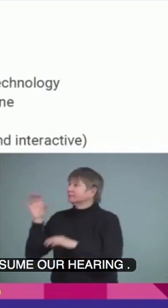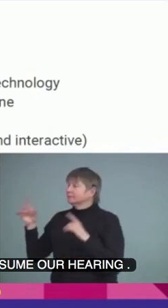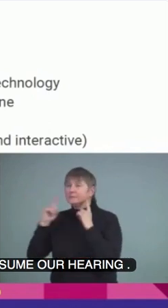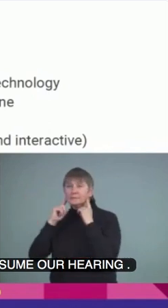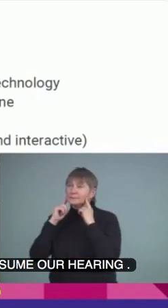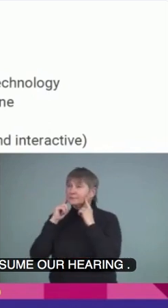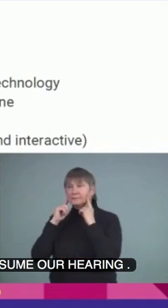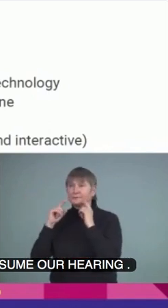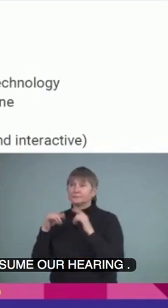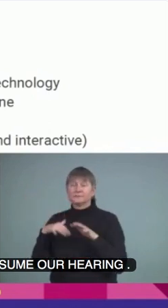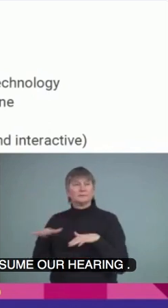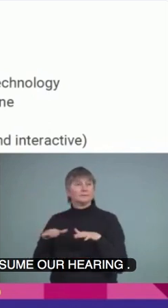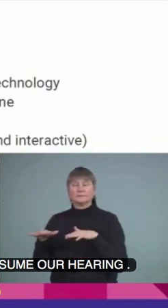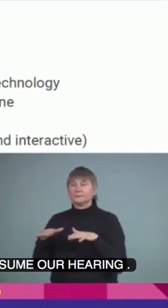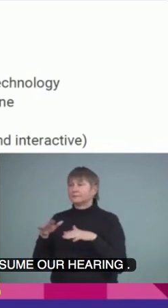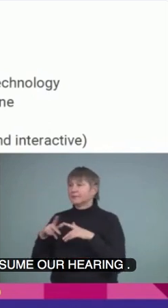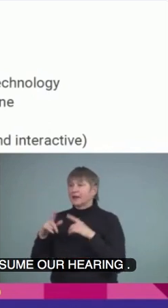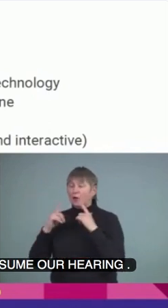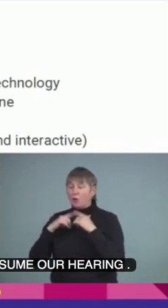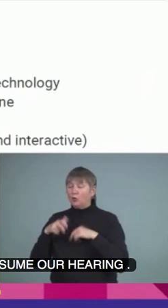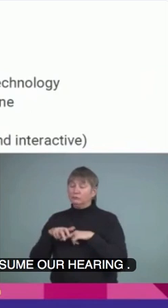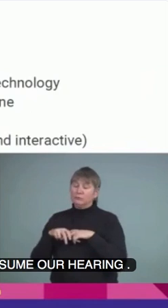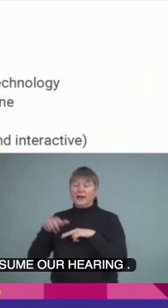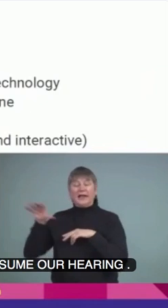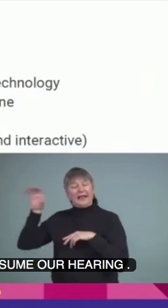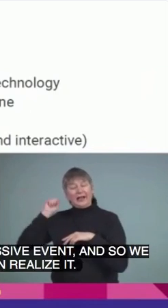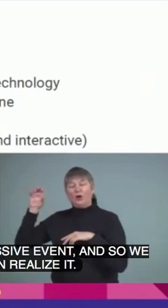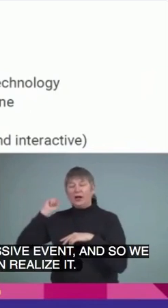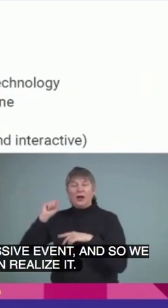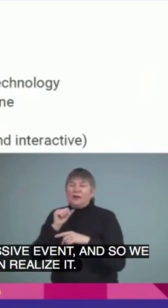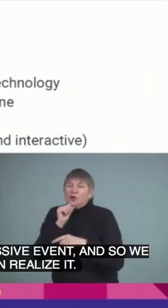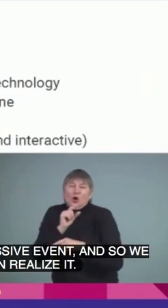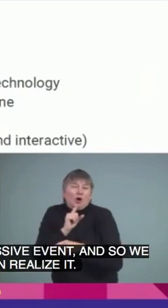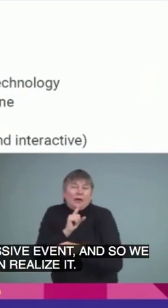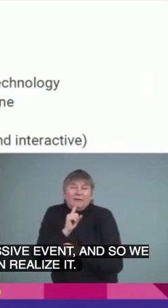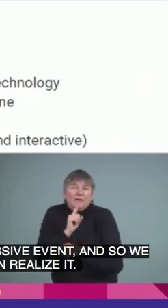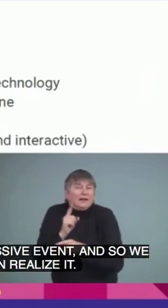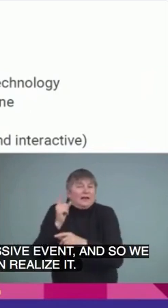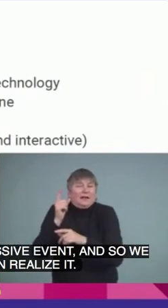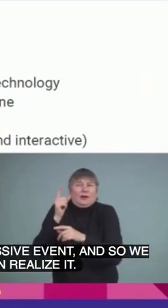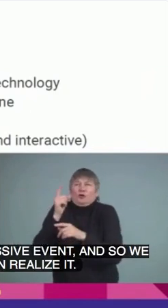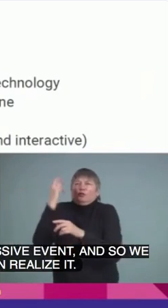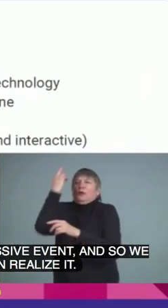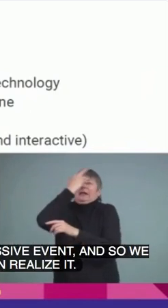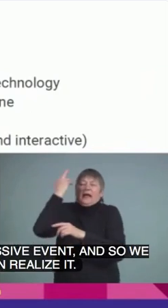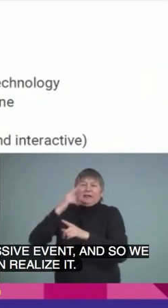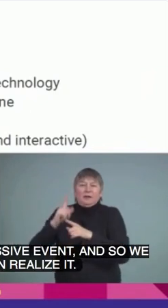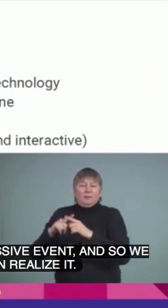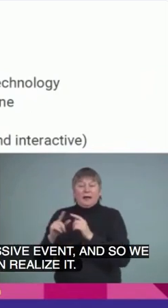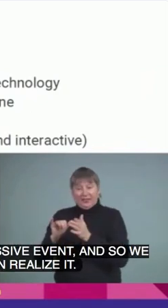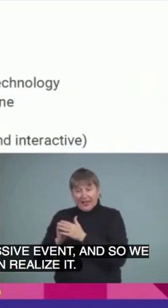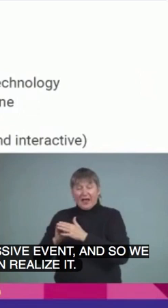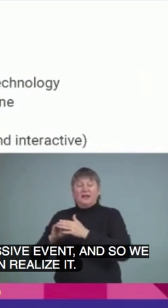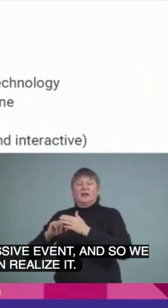language and we don't even realize it. So, we're building a language foundation without much effort.